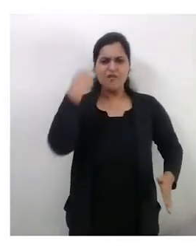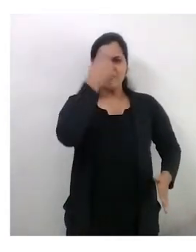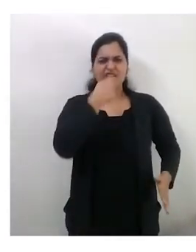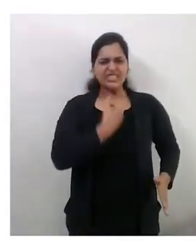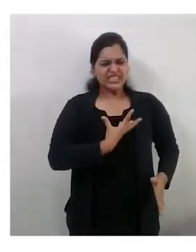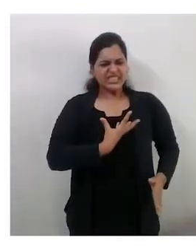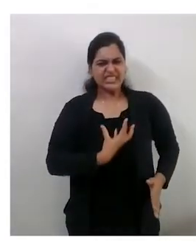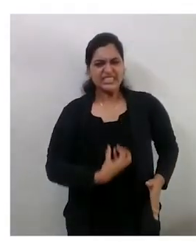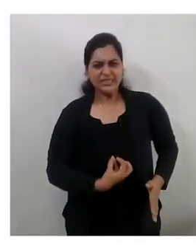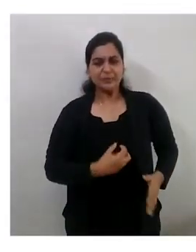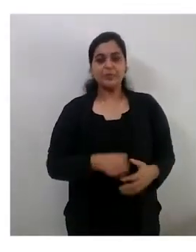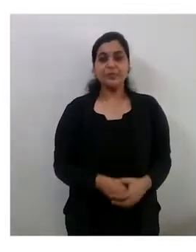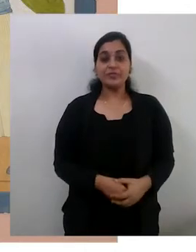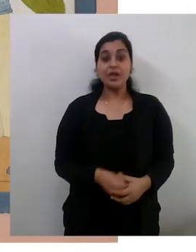despair.